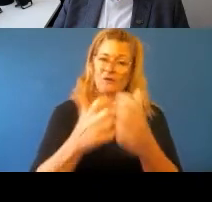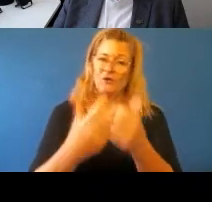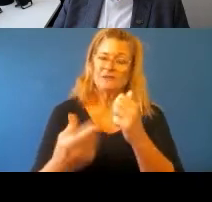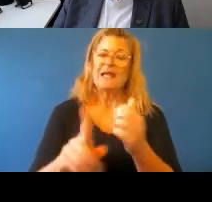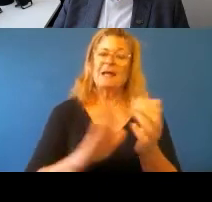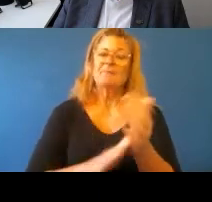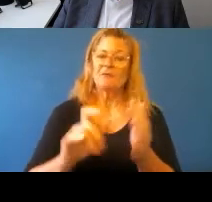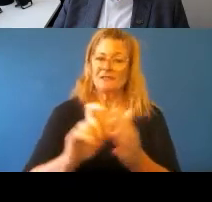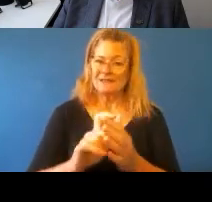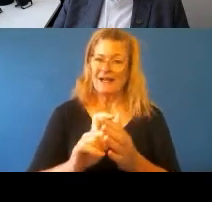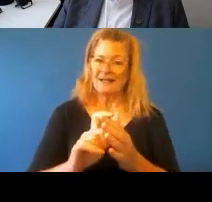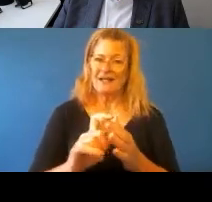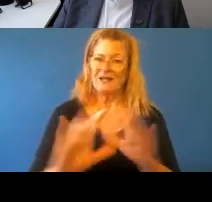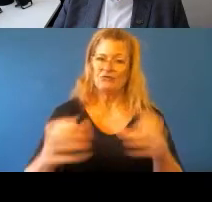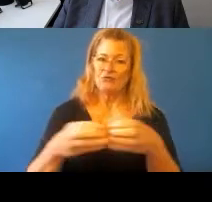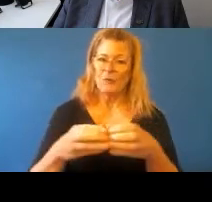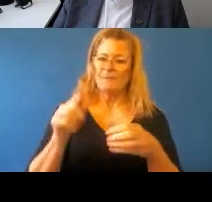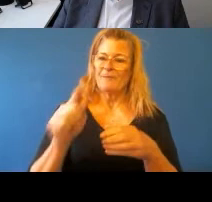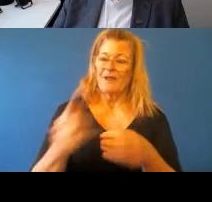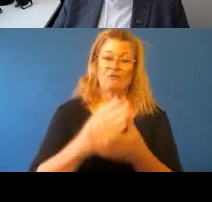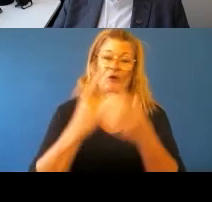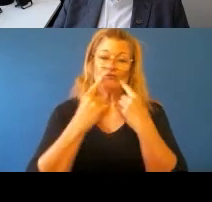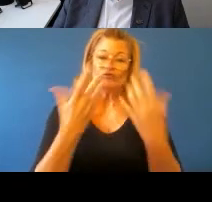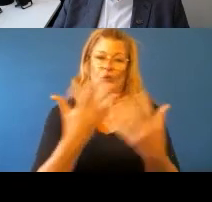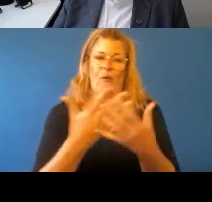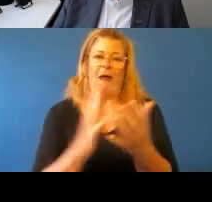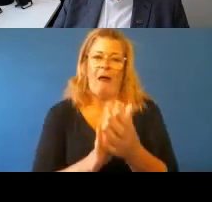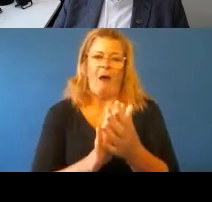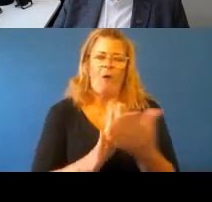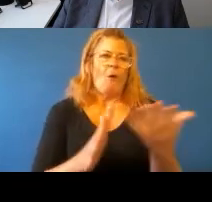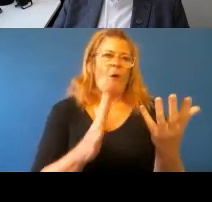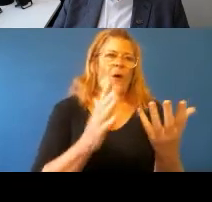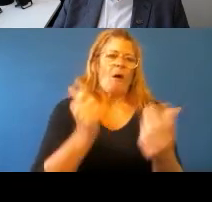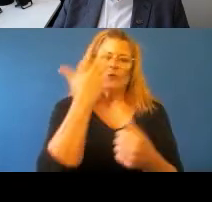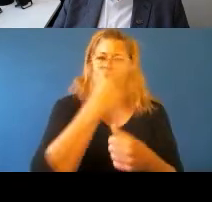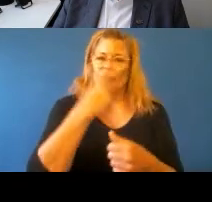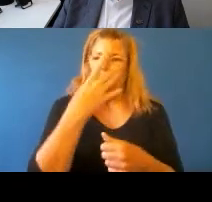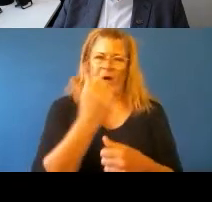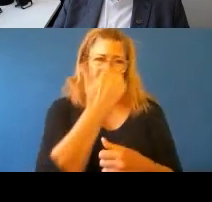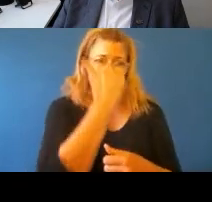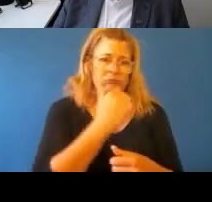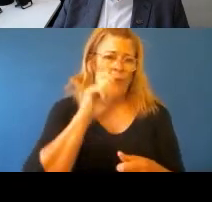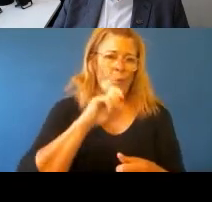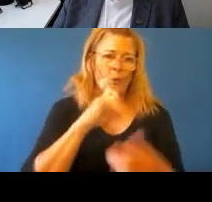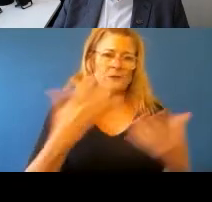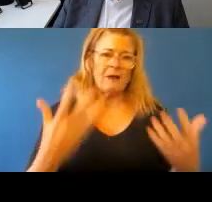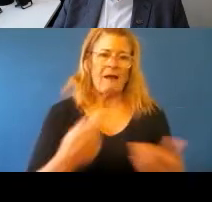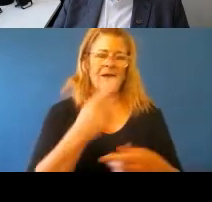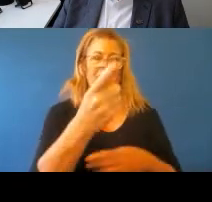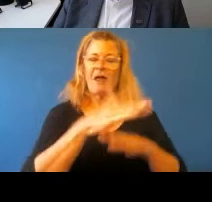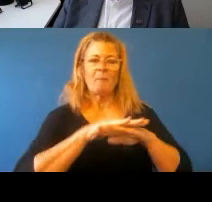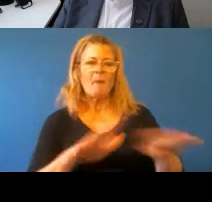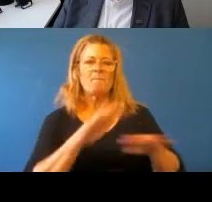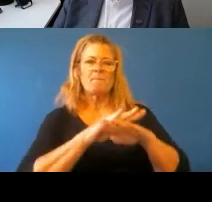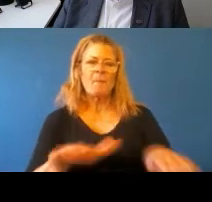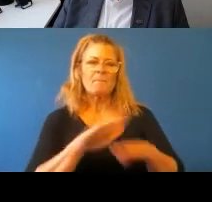how very, very little water Aboriginal people have and how they are continually denied their rights to water